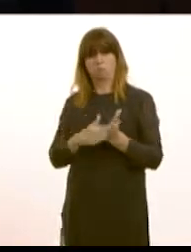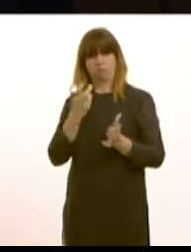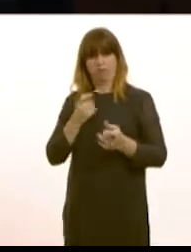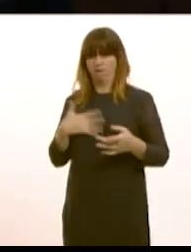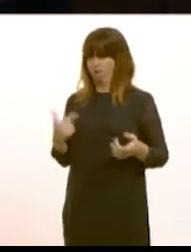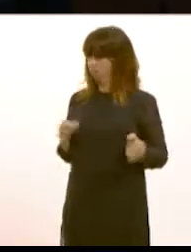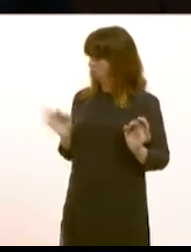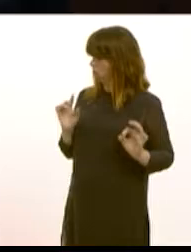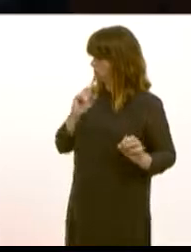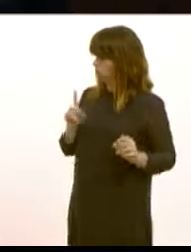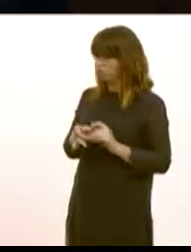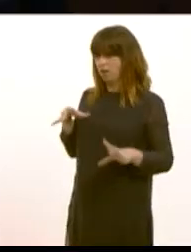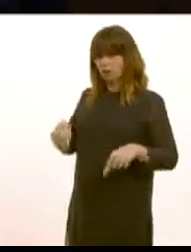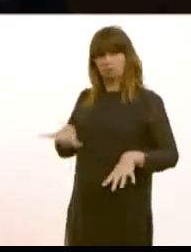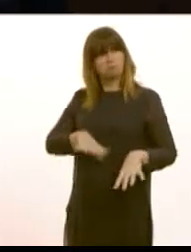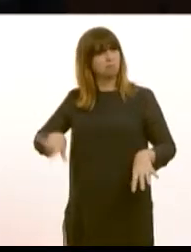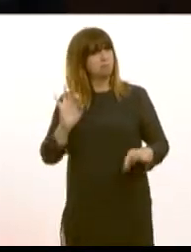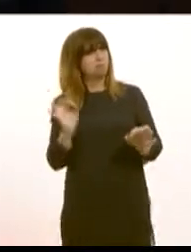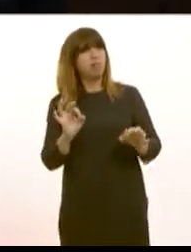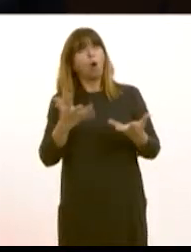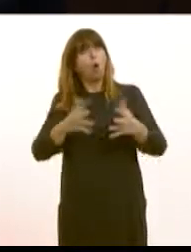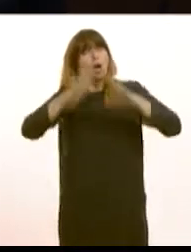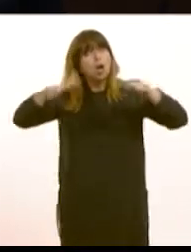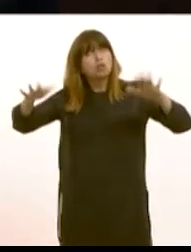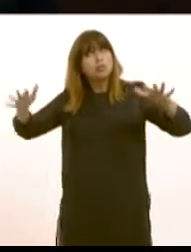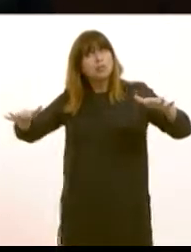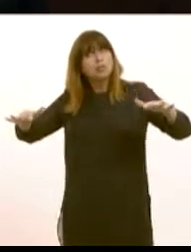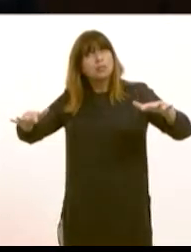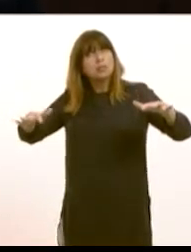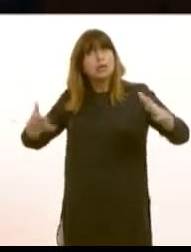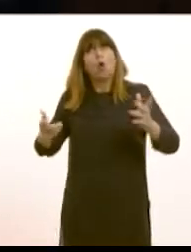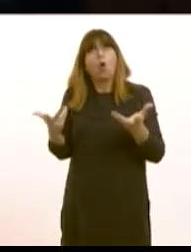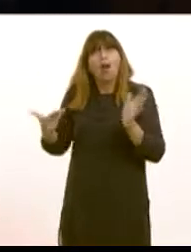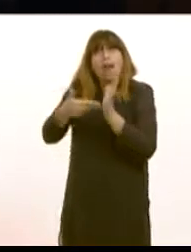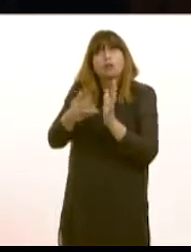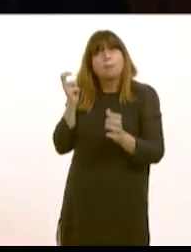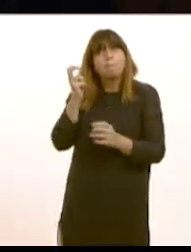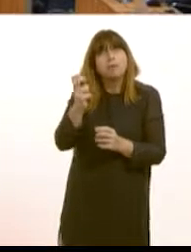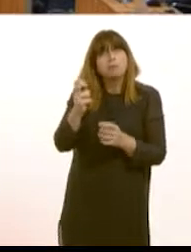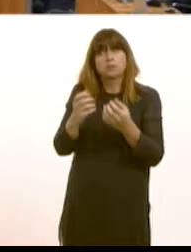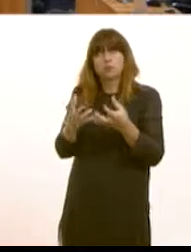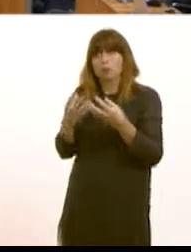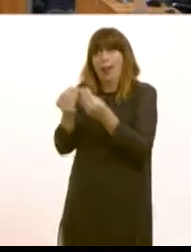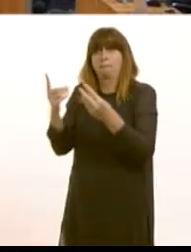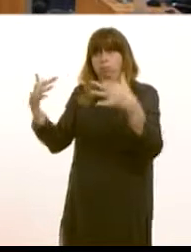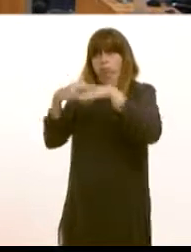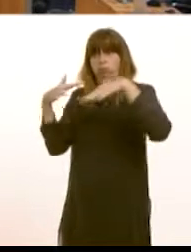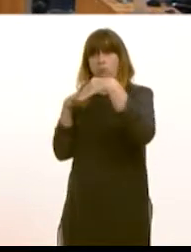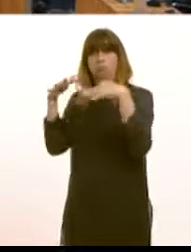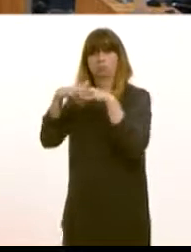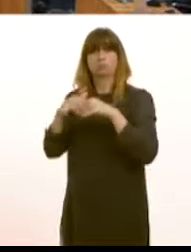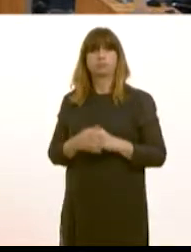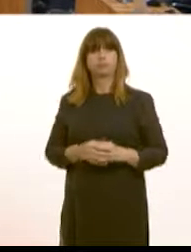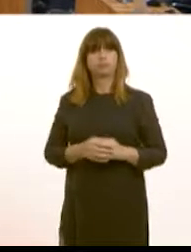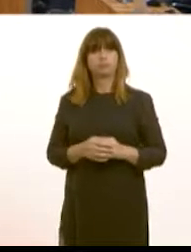and is the government looking at all Metro options in rural areas including enhanced bus services and busways we have no plans to